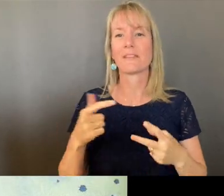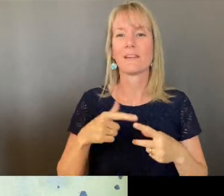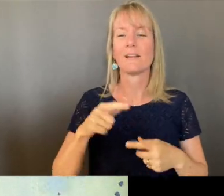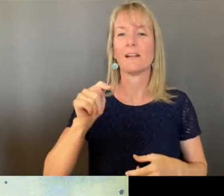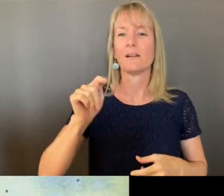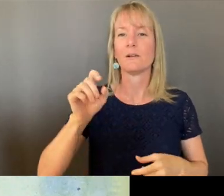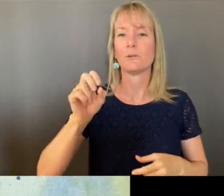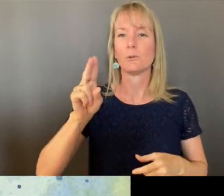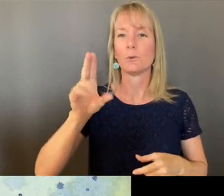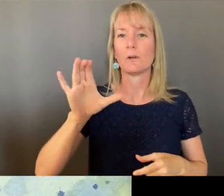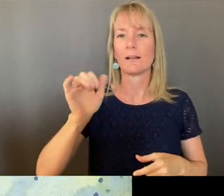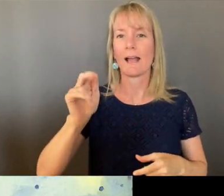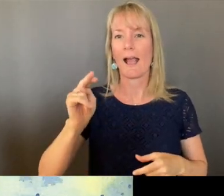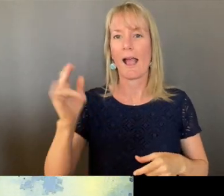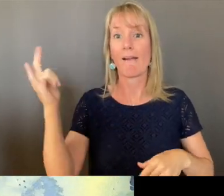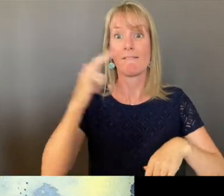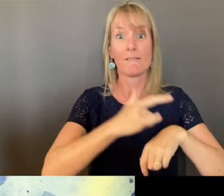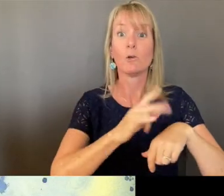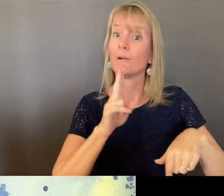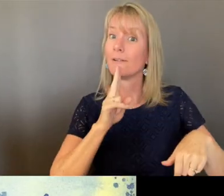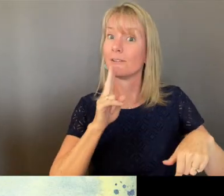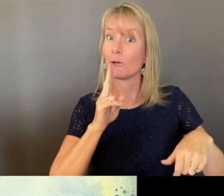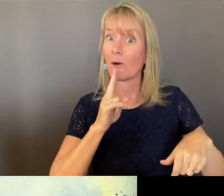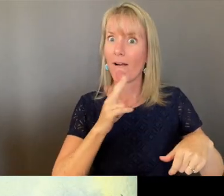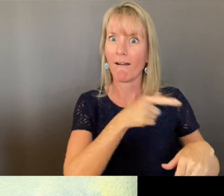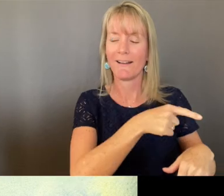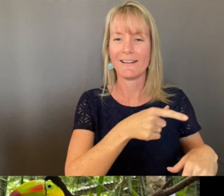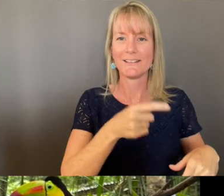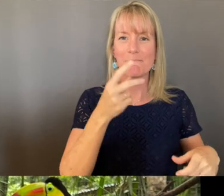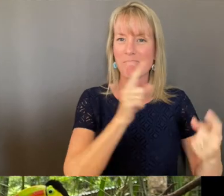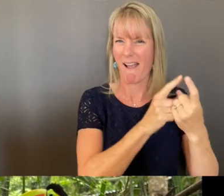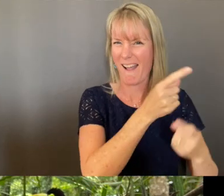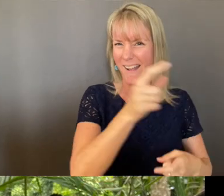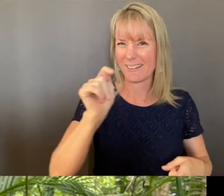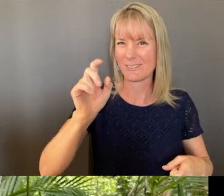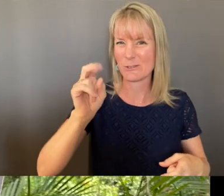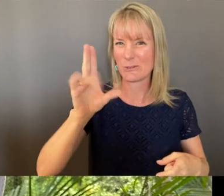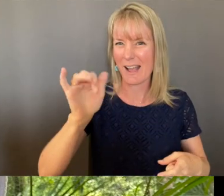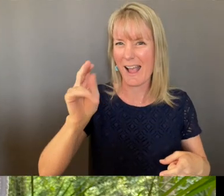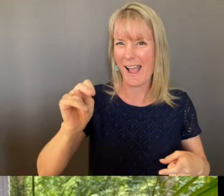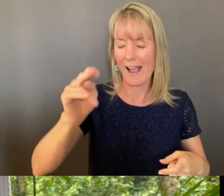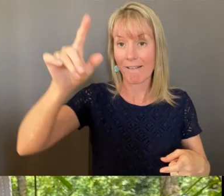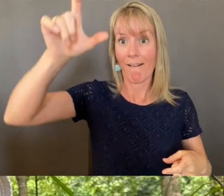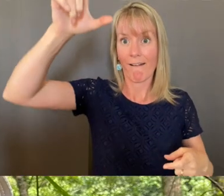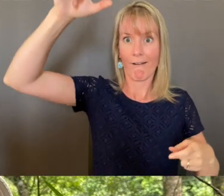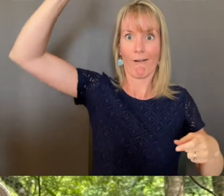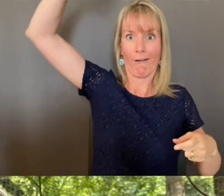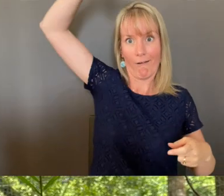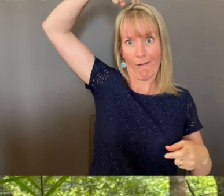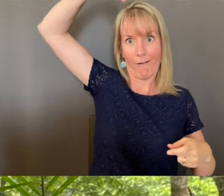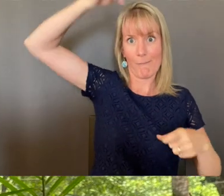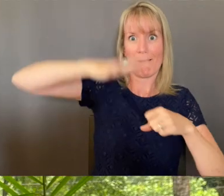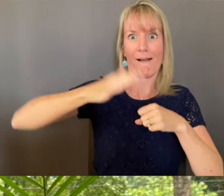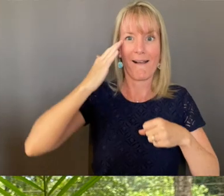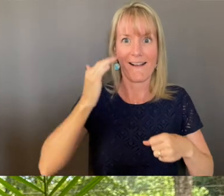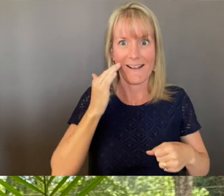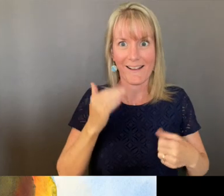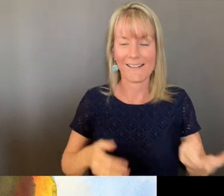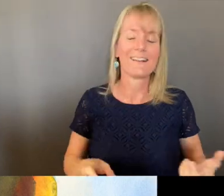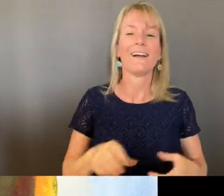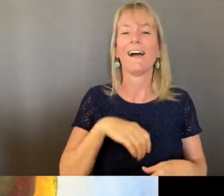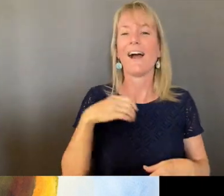The toucan here we met in Honduras. You can see he's very curious and on my head here.